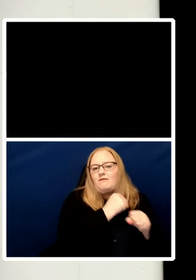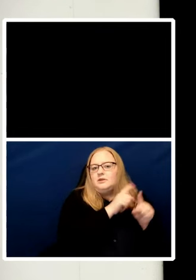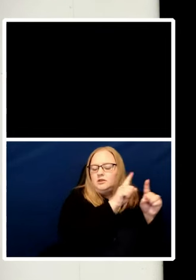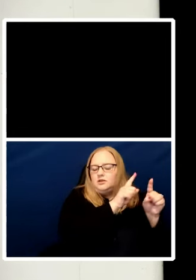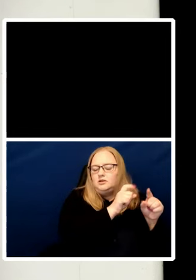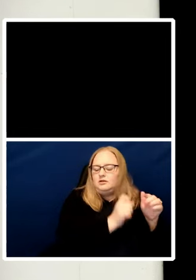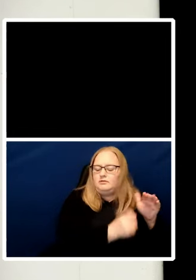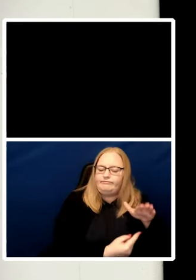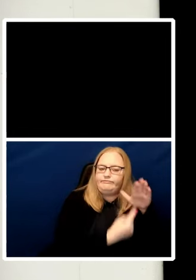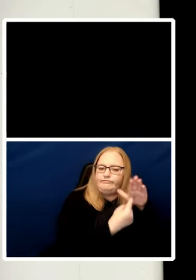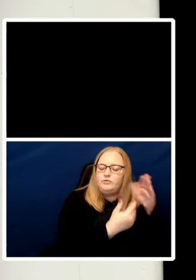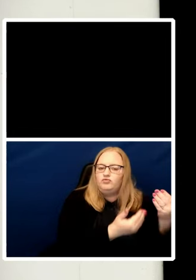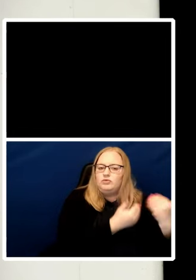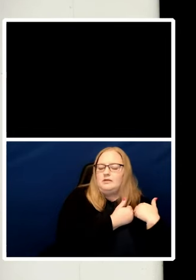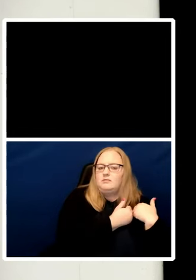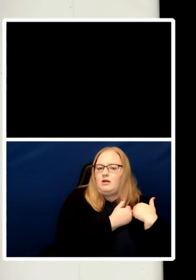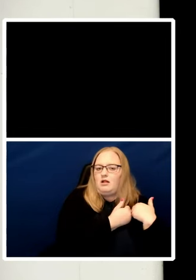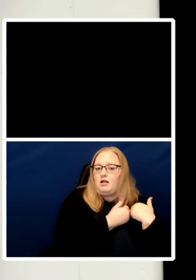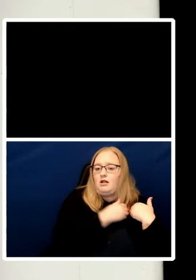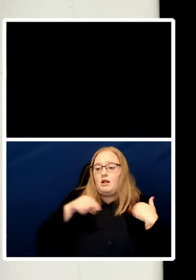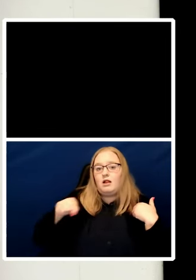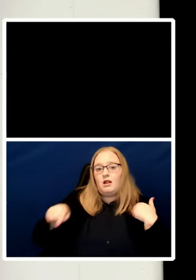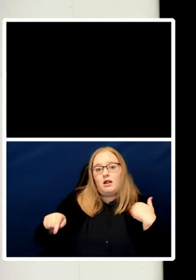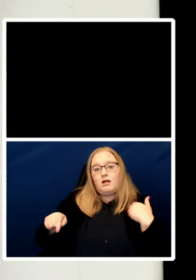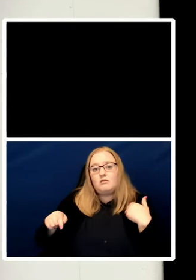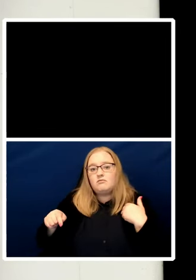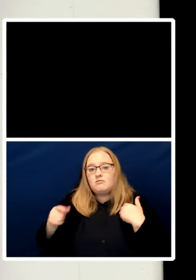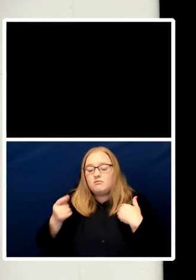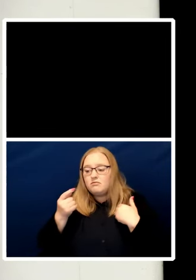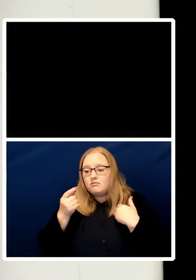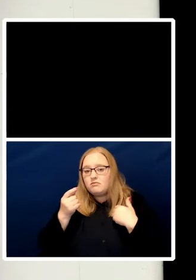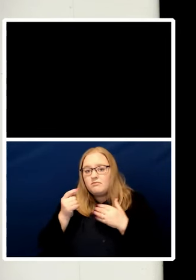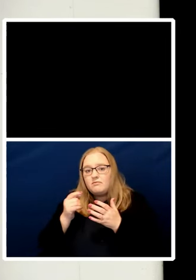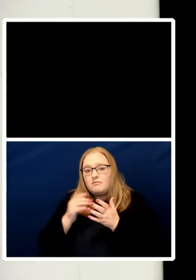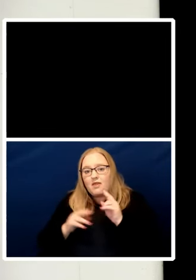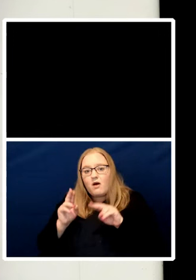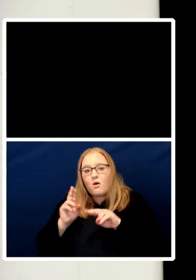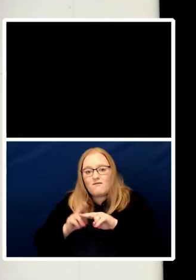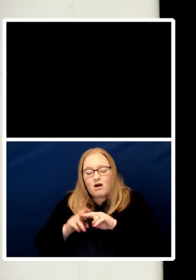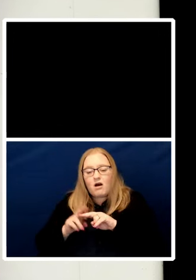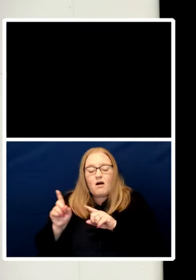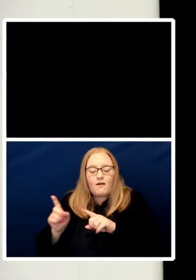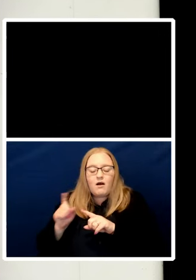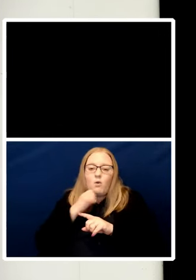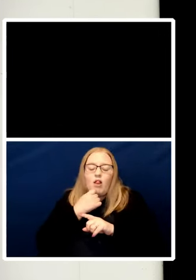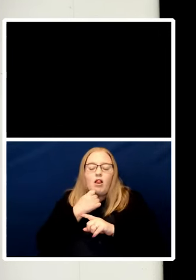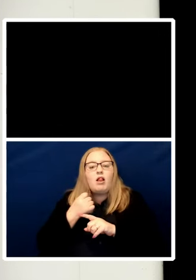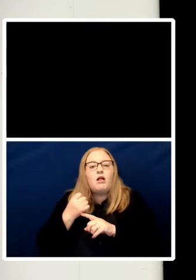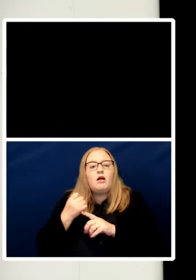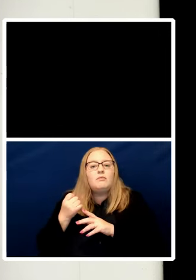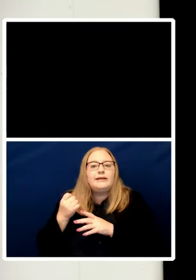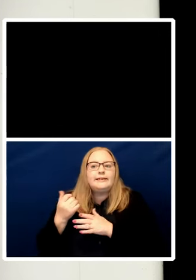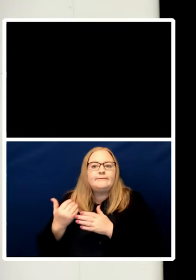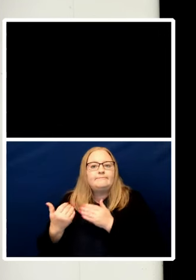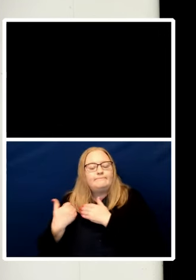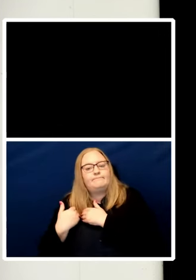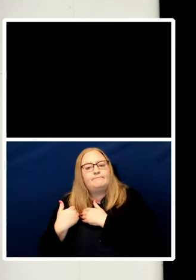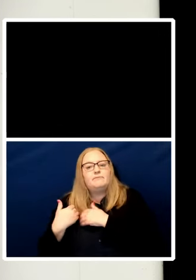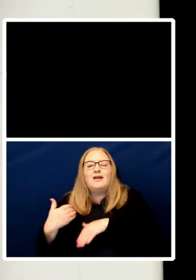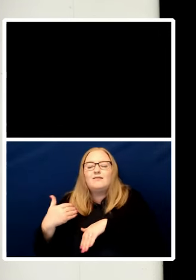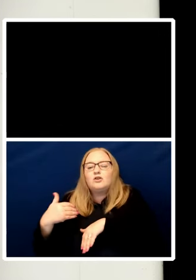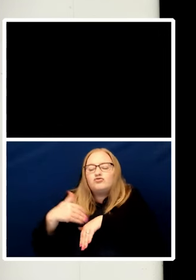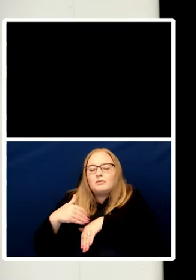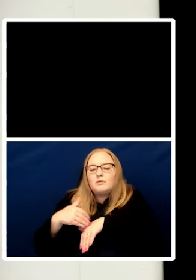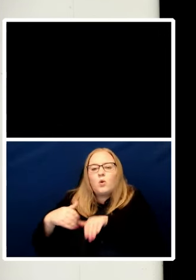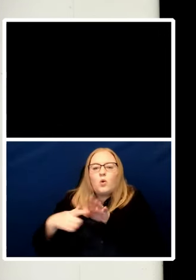legally accountable for this under the ordinary laws of the land, namely criminal and child protection law. Still, what is commonly